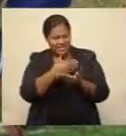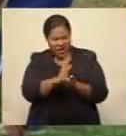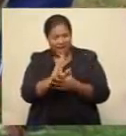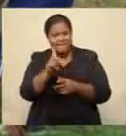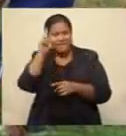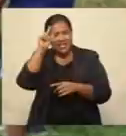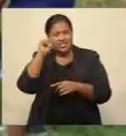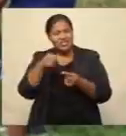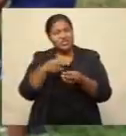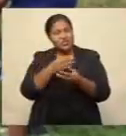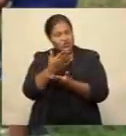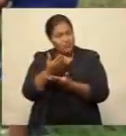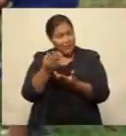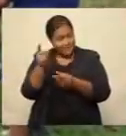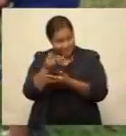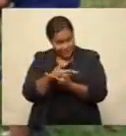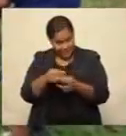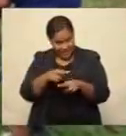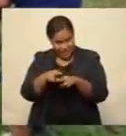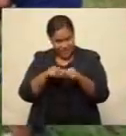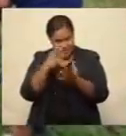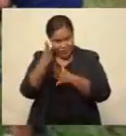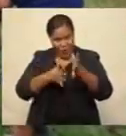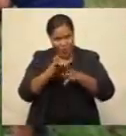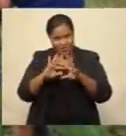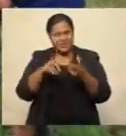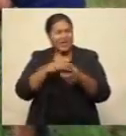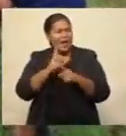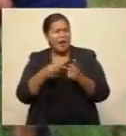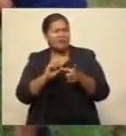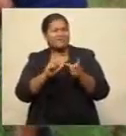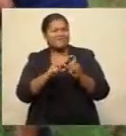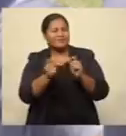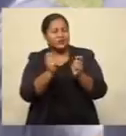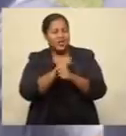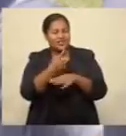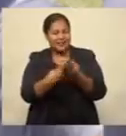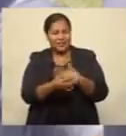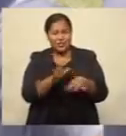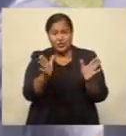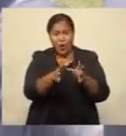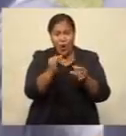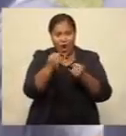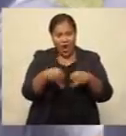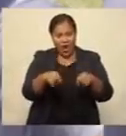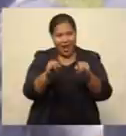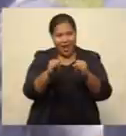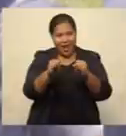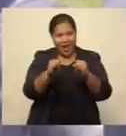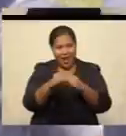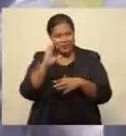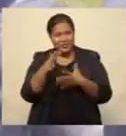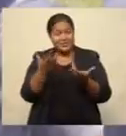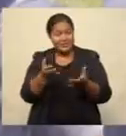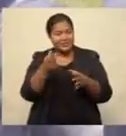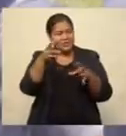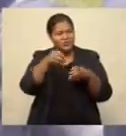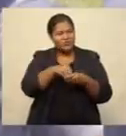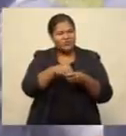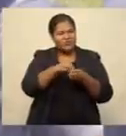impact of climate change on small island countries. The group is made up of secondary and tertiary school students who